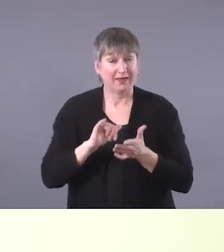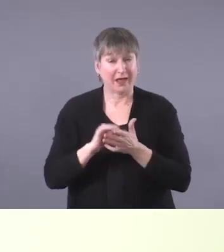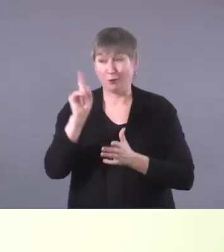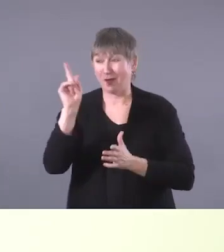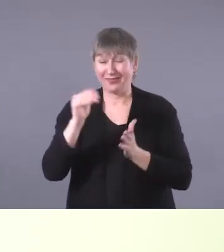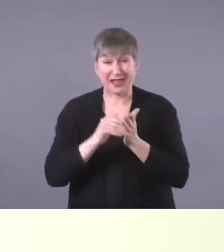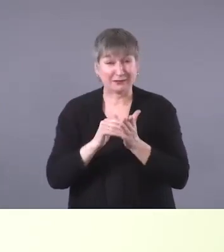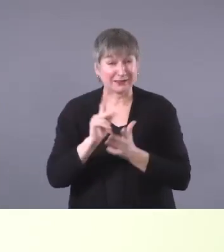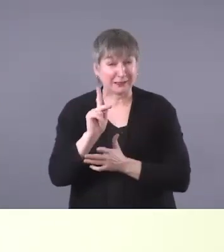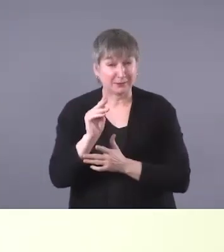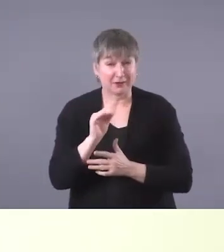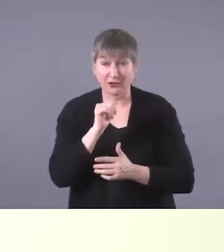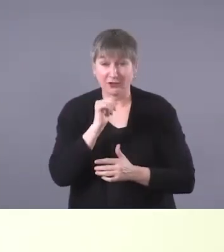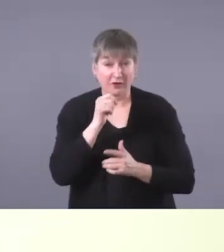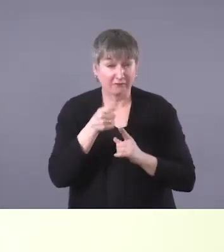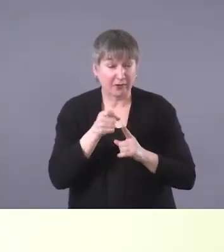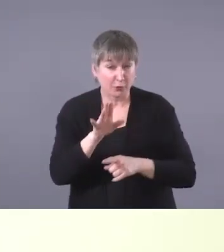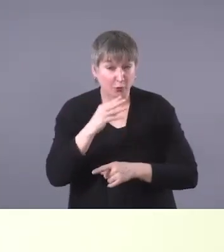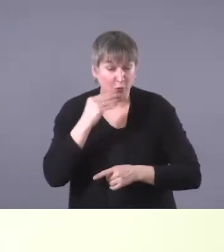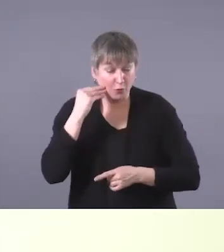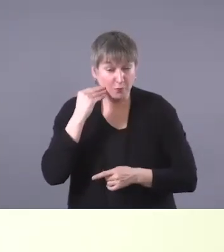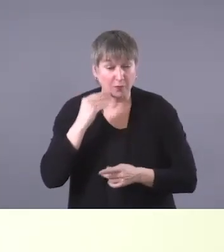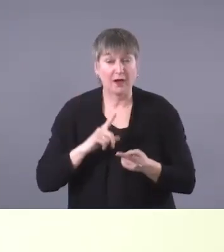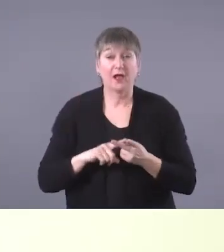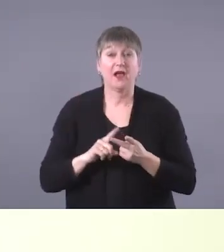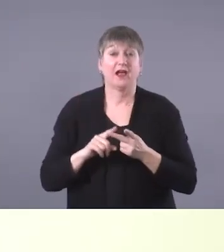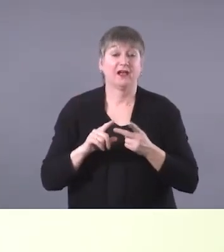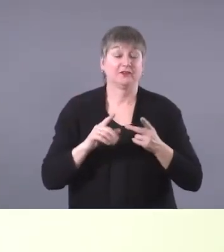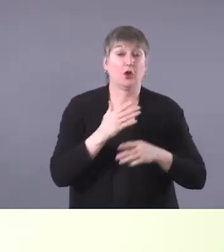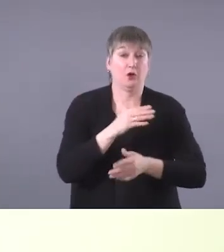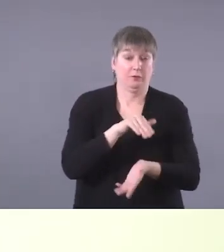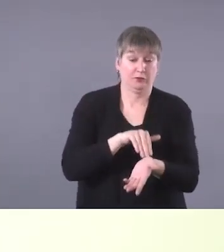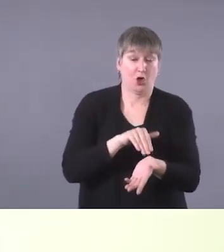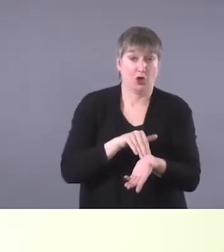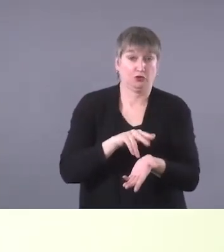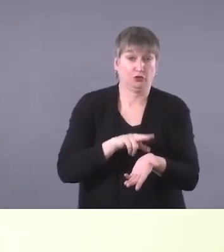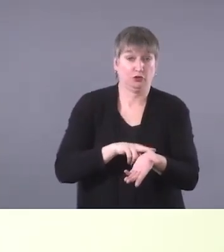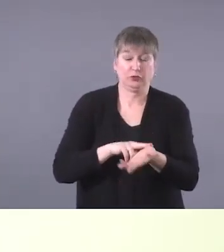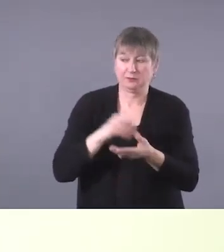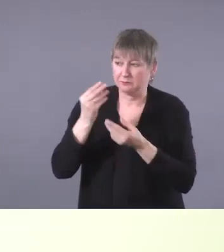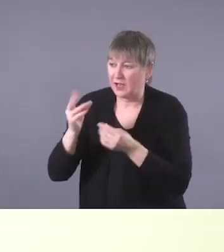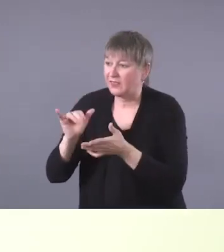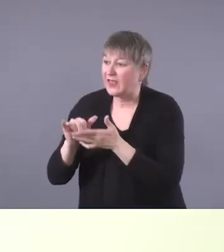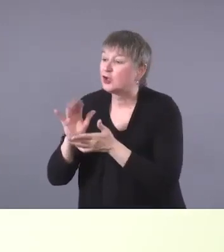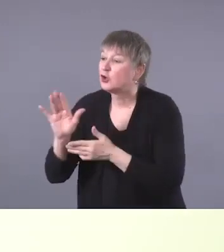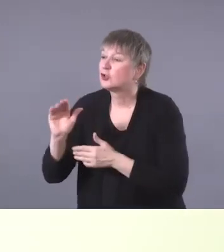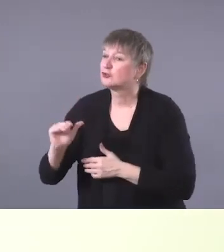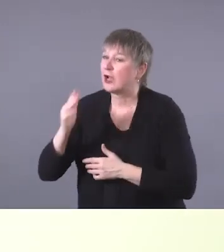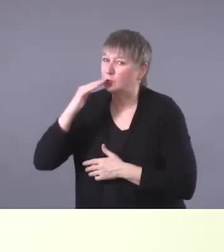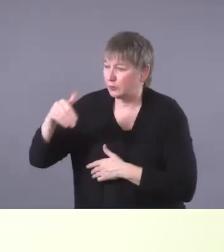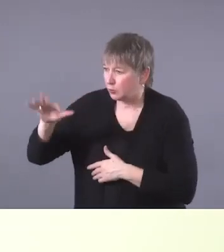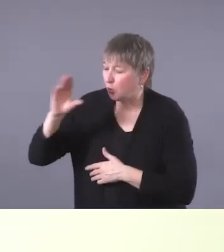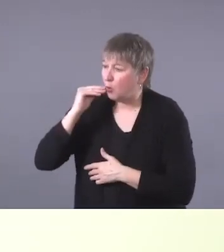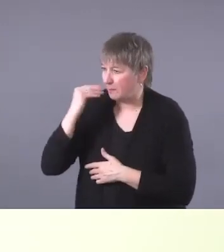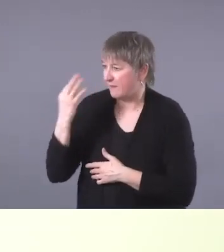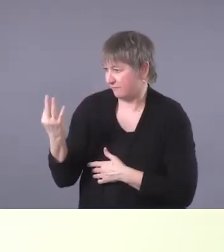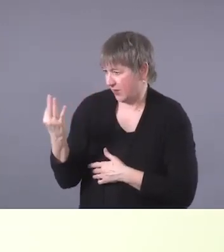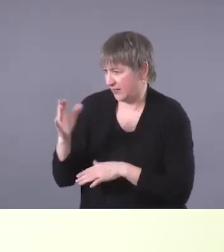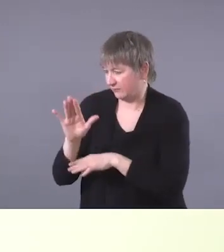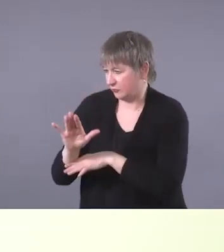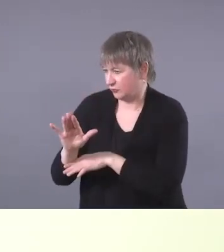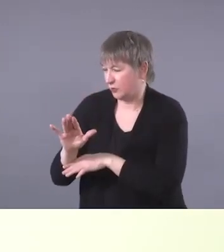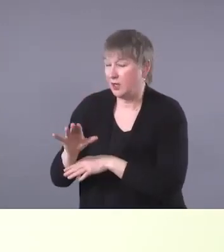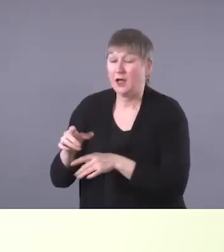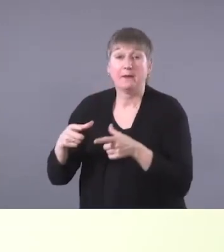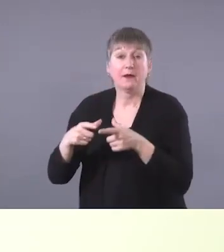You have been told by the healthcare team your child is being discharged on a Friday afternoon. You have also been given a prescription for